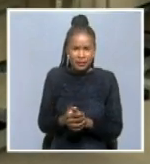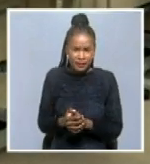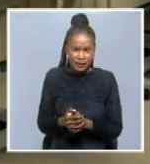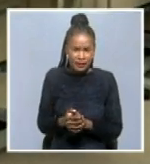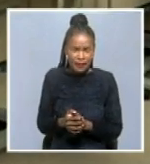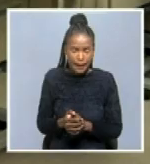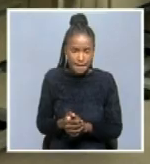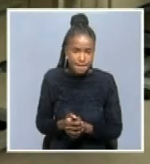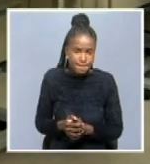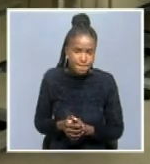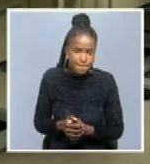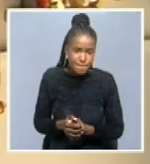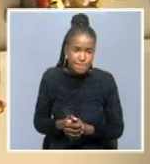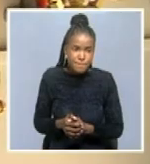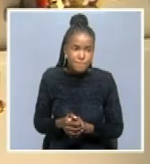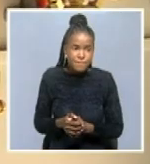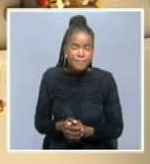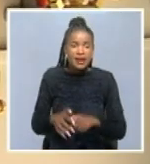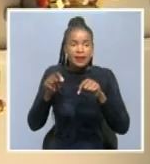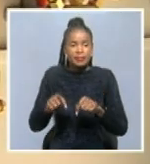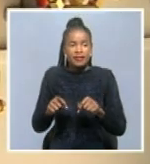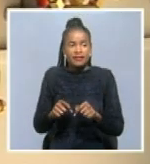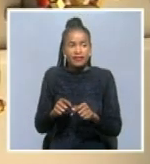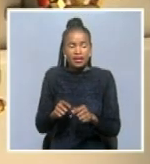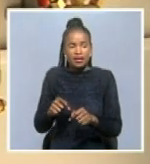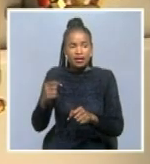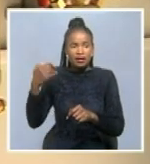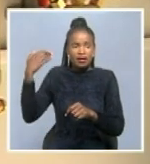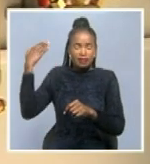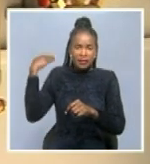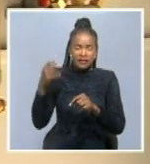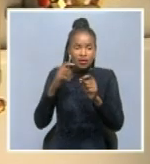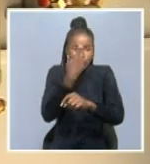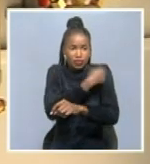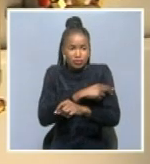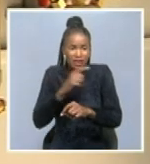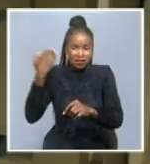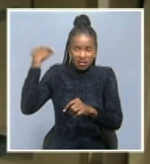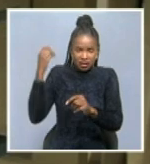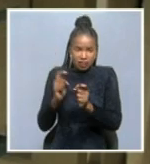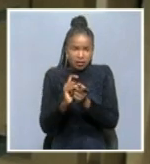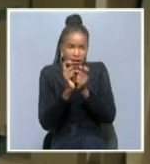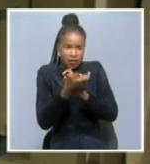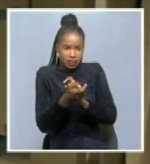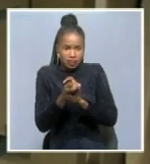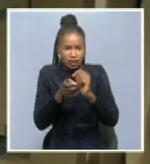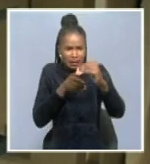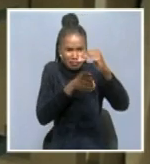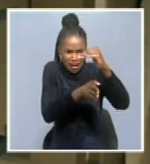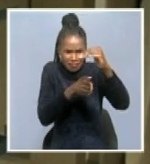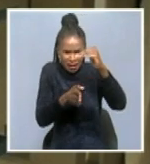finished the conversion of the garages into wards. And that will have 25 beds for isolation.